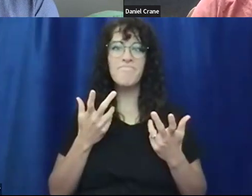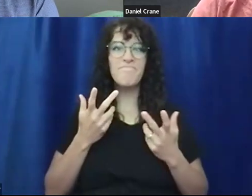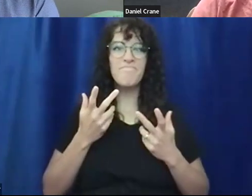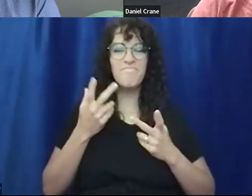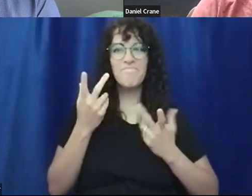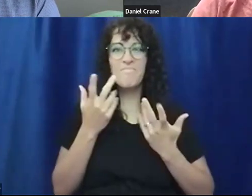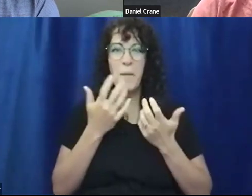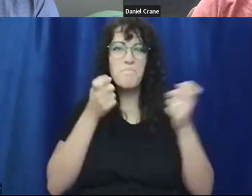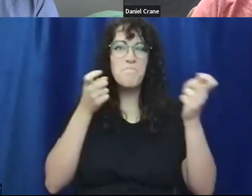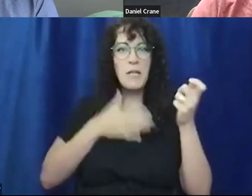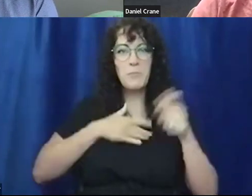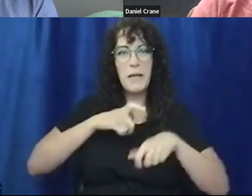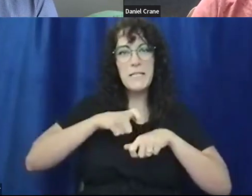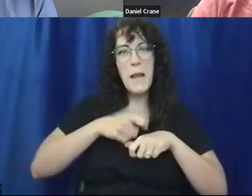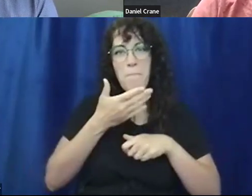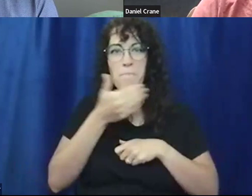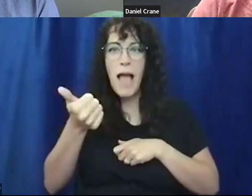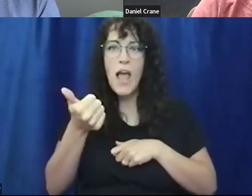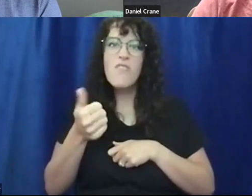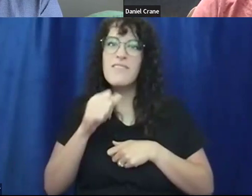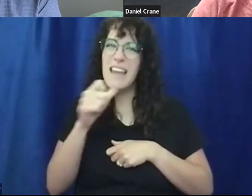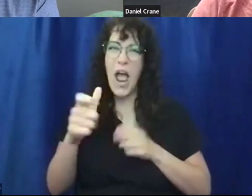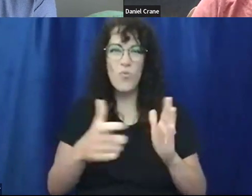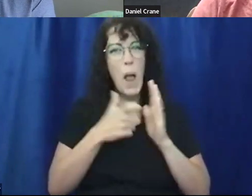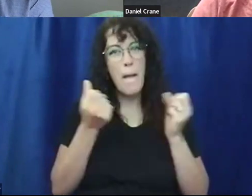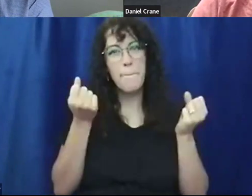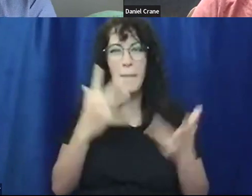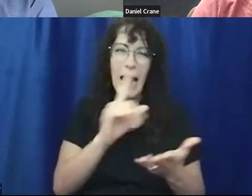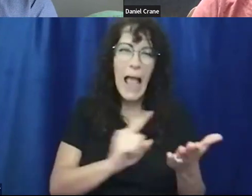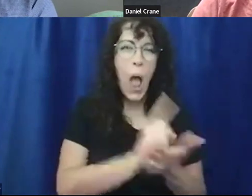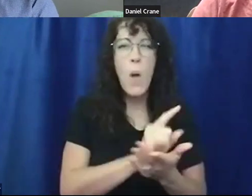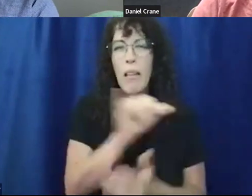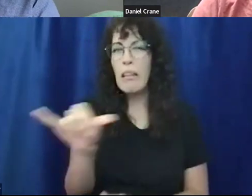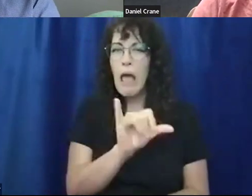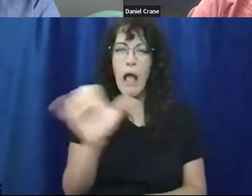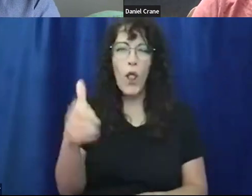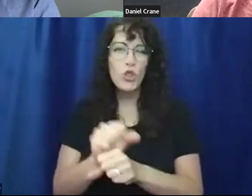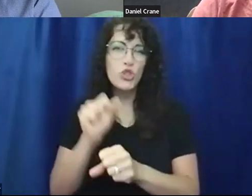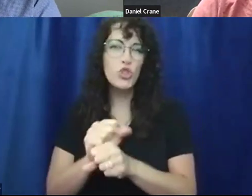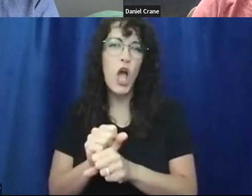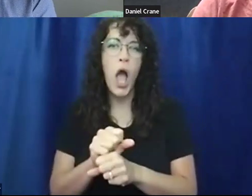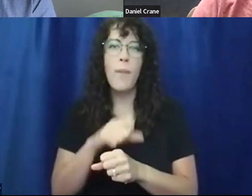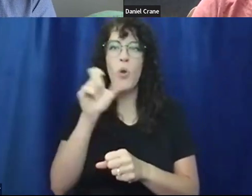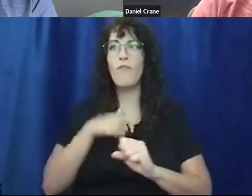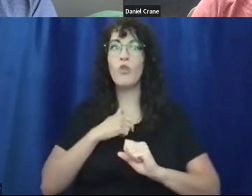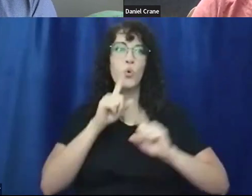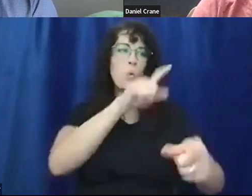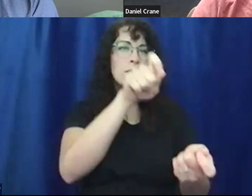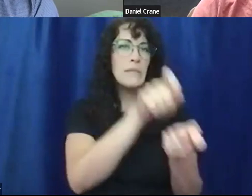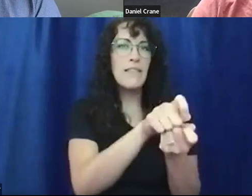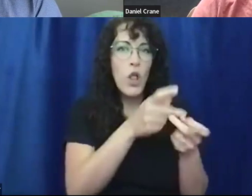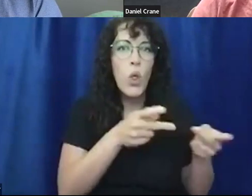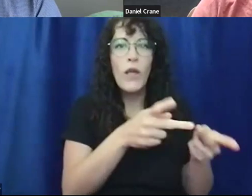It wasn't as demanding in terms of how I was physically having to be in a location or having to, uh, lock in somewhere.